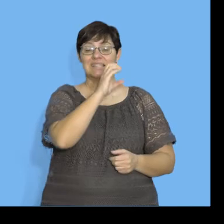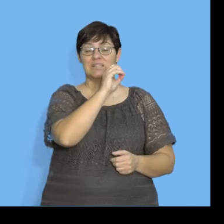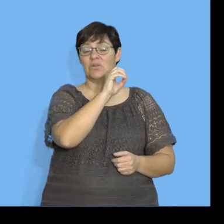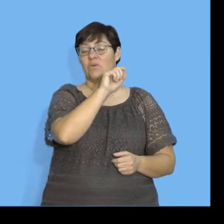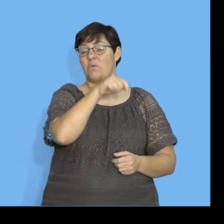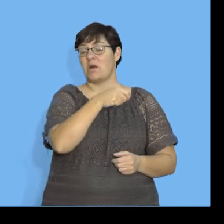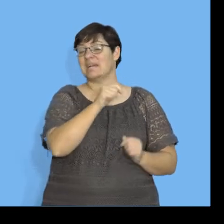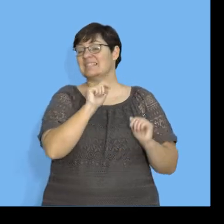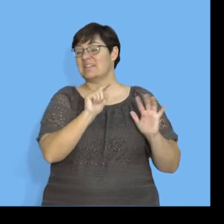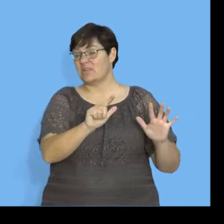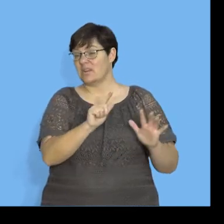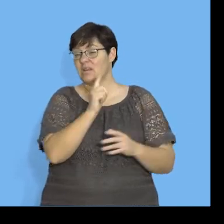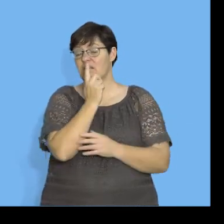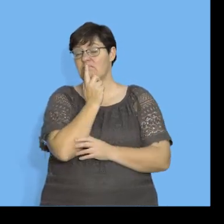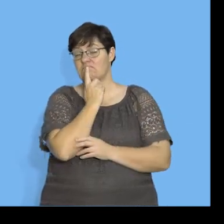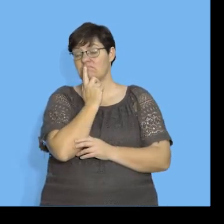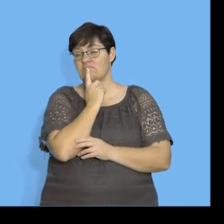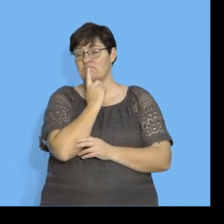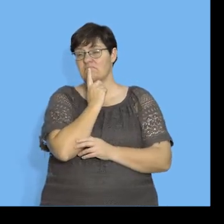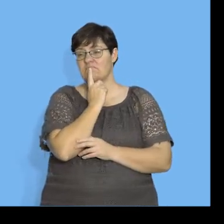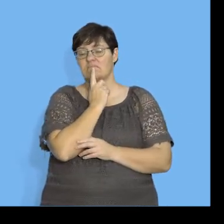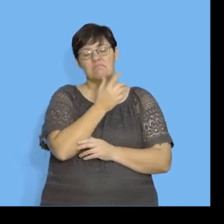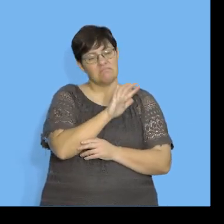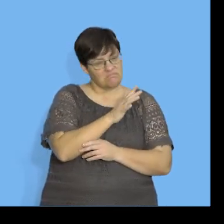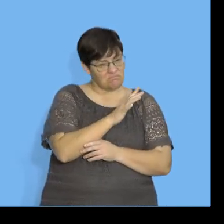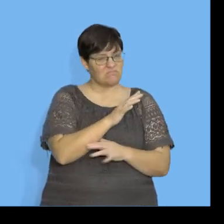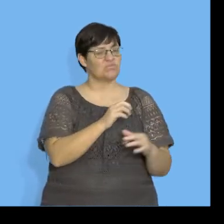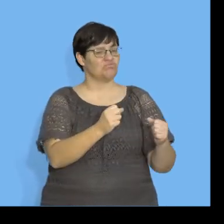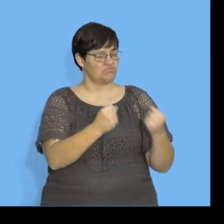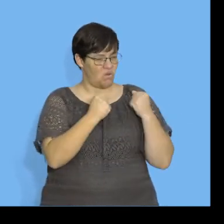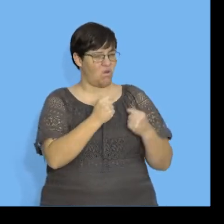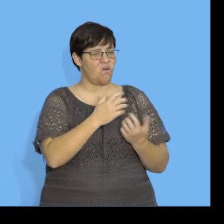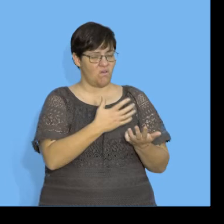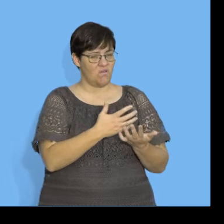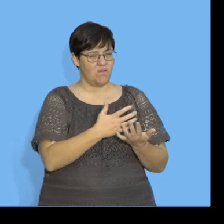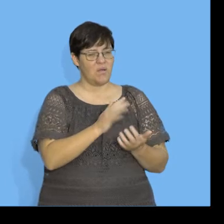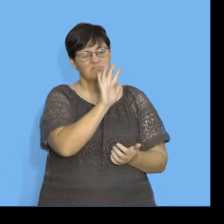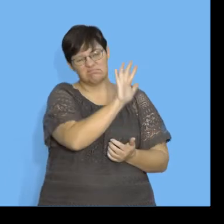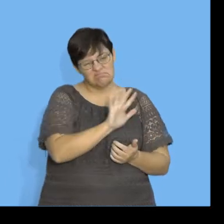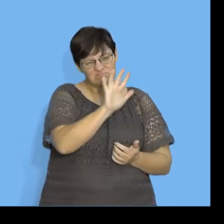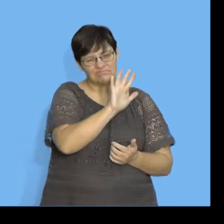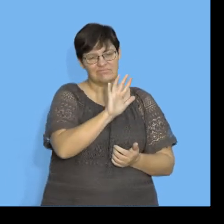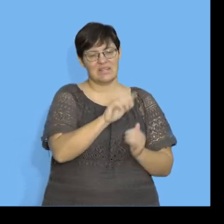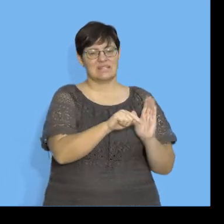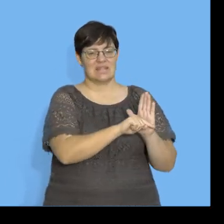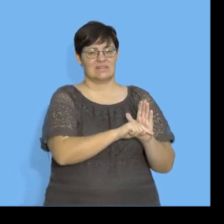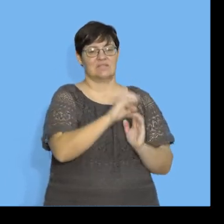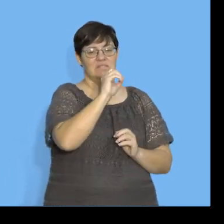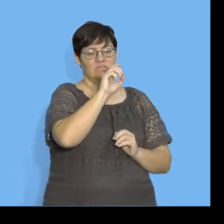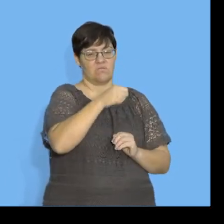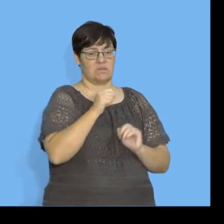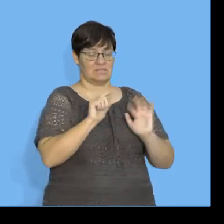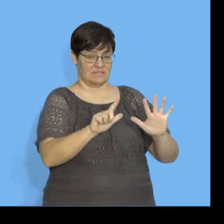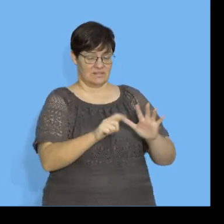negative, and this is fairly strong, approximately negative